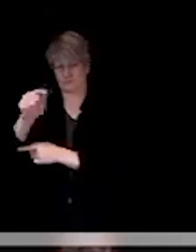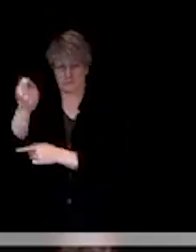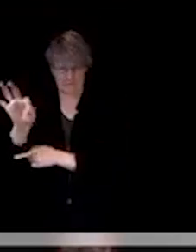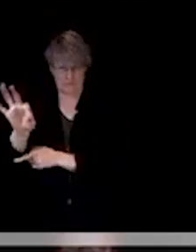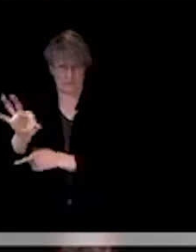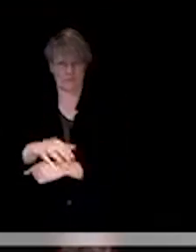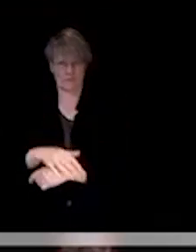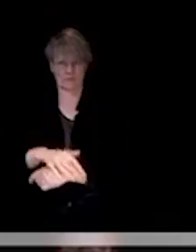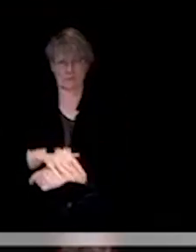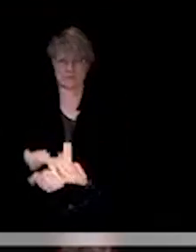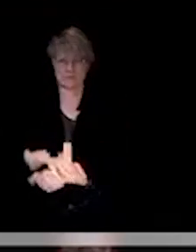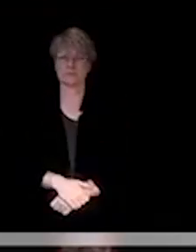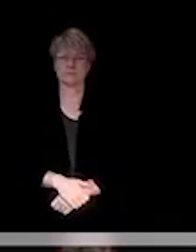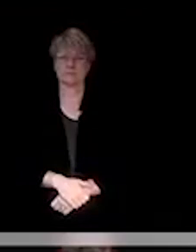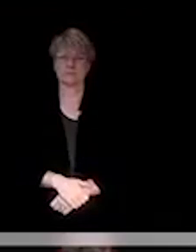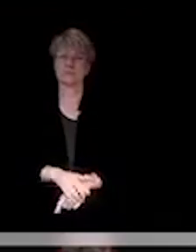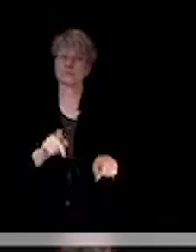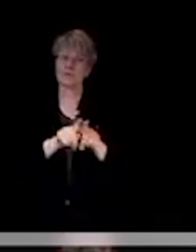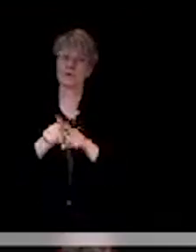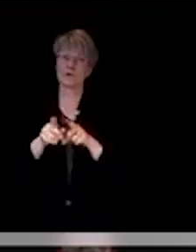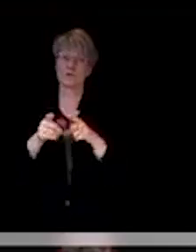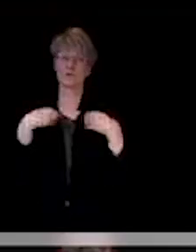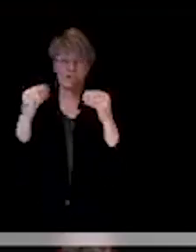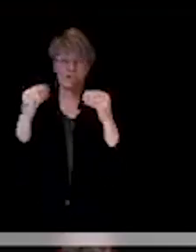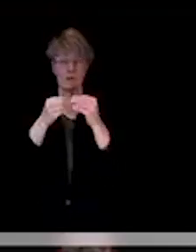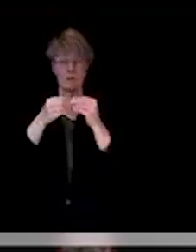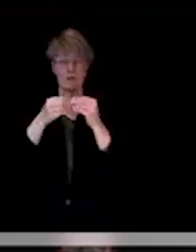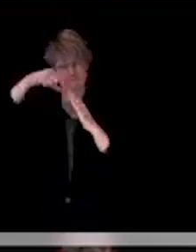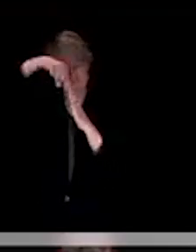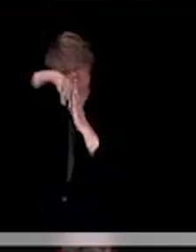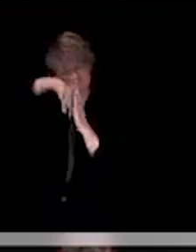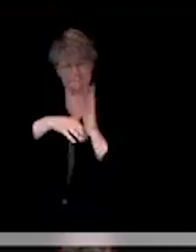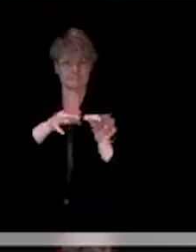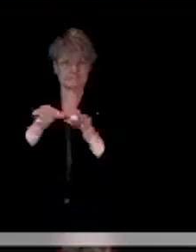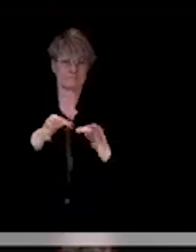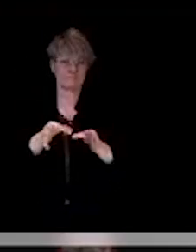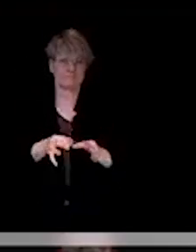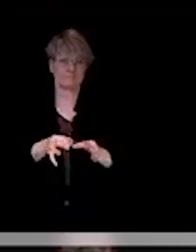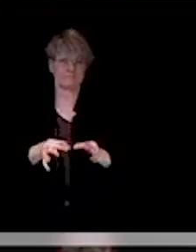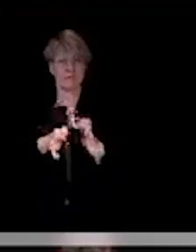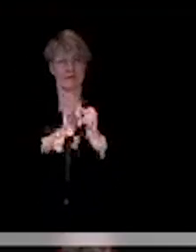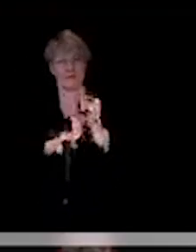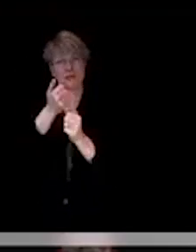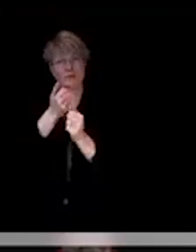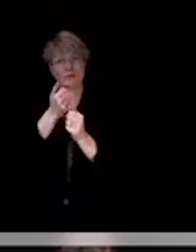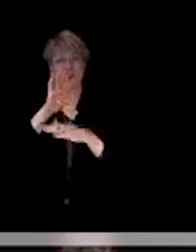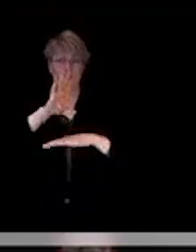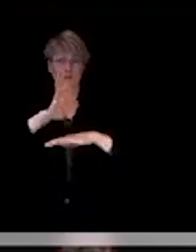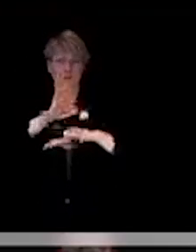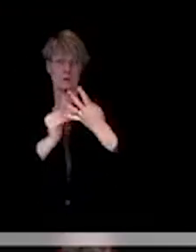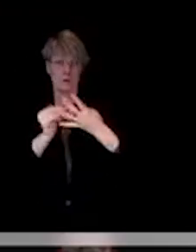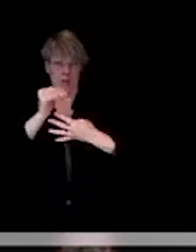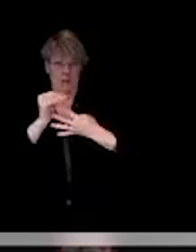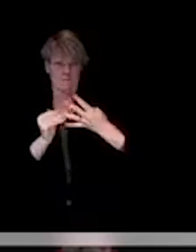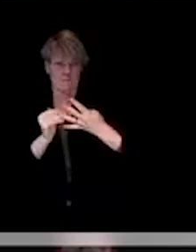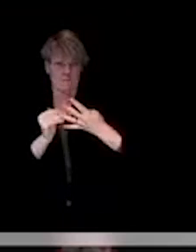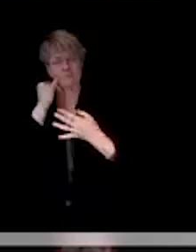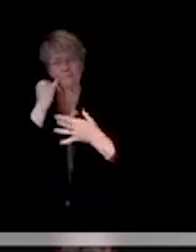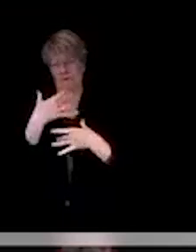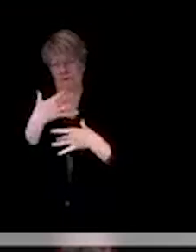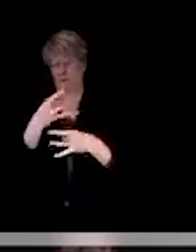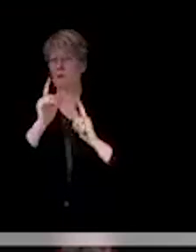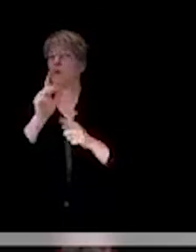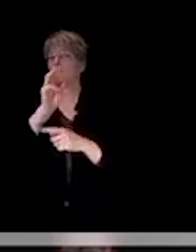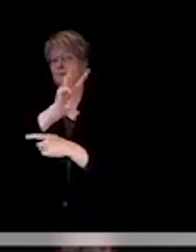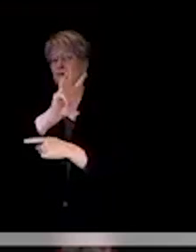on our website about the COVID alert level for those who are interested. And happy to take questions on that. But I